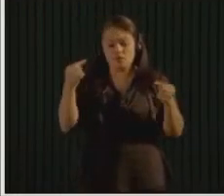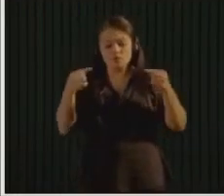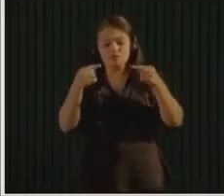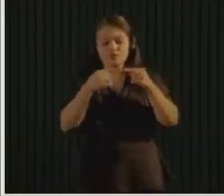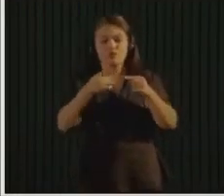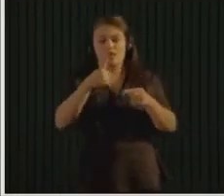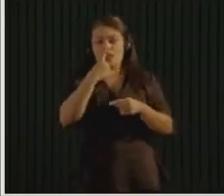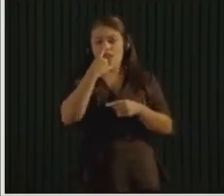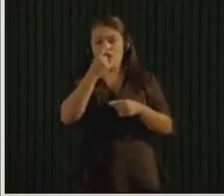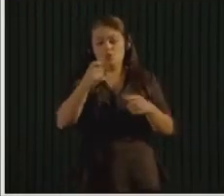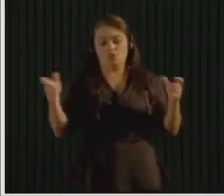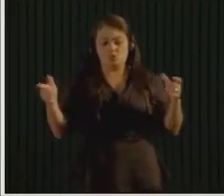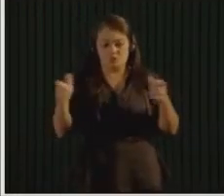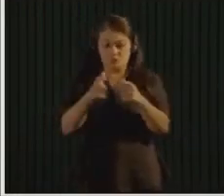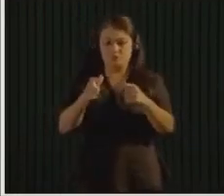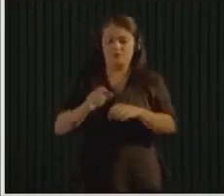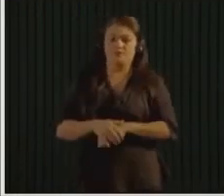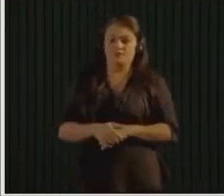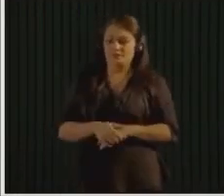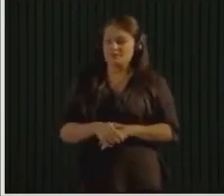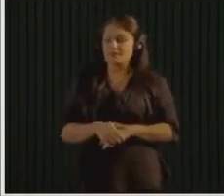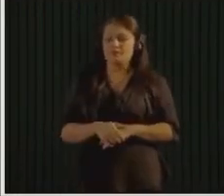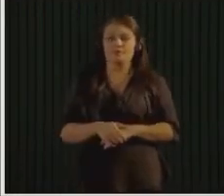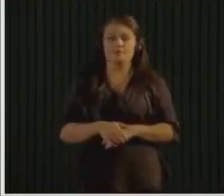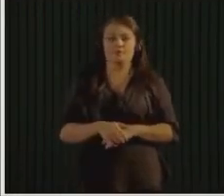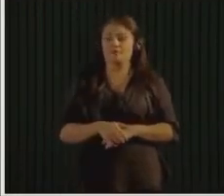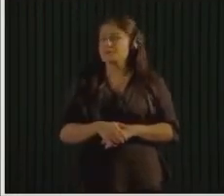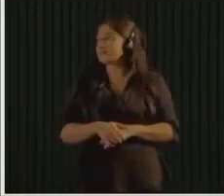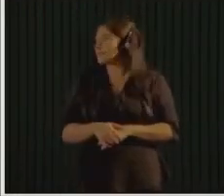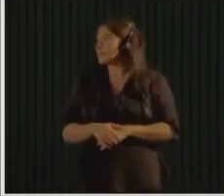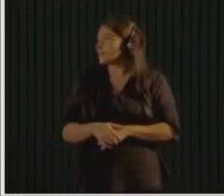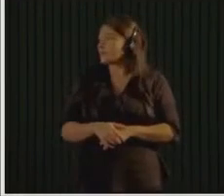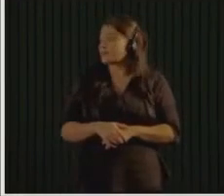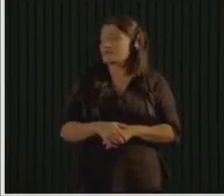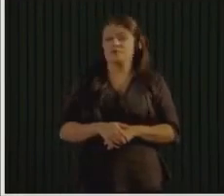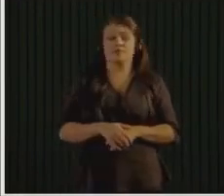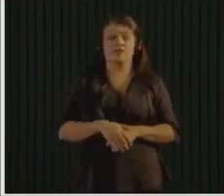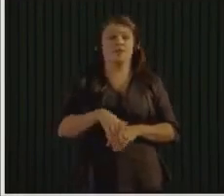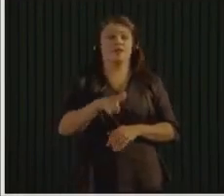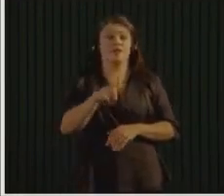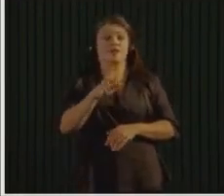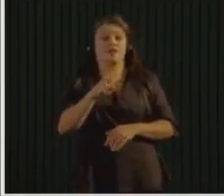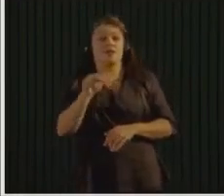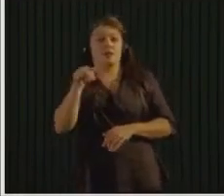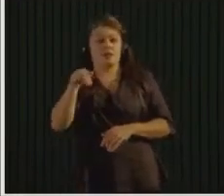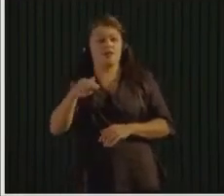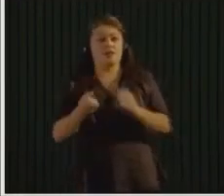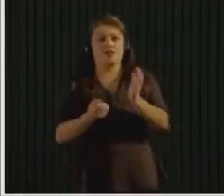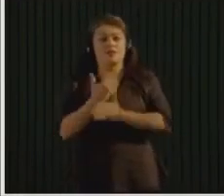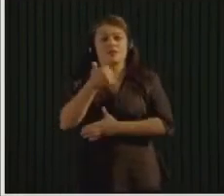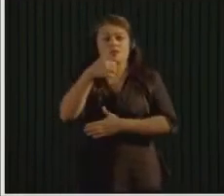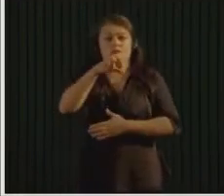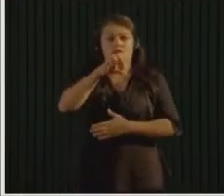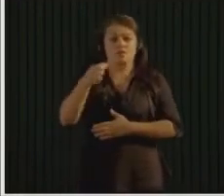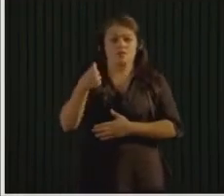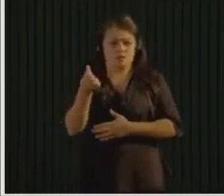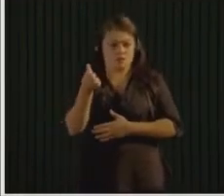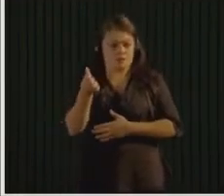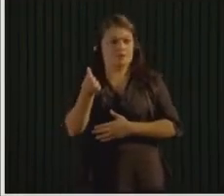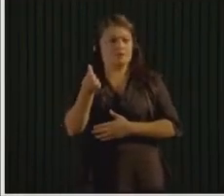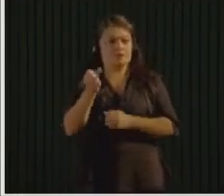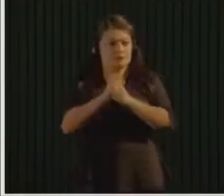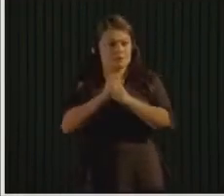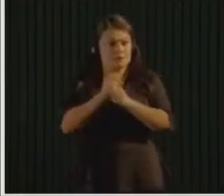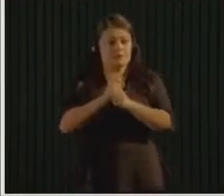And GRRN was formed in 1996. We joined the Zero Waste International Alliance in 2002.